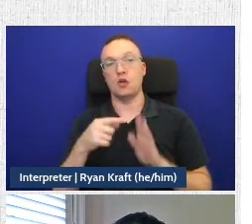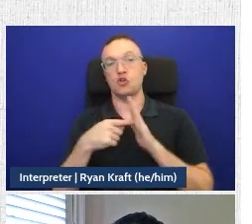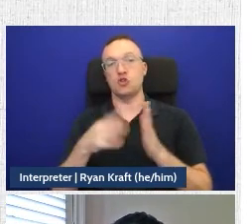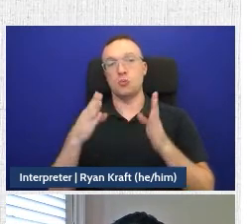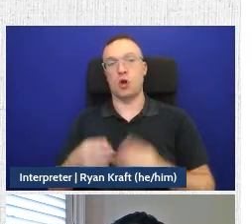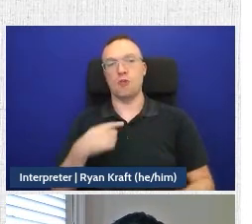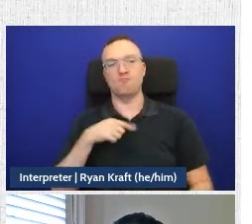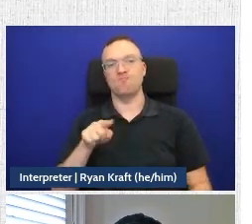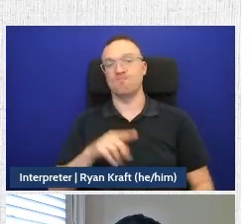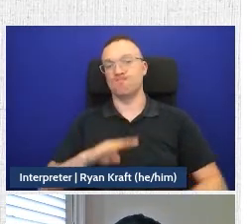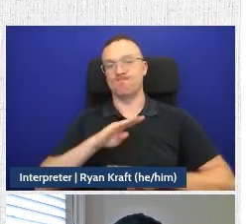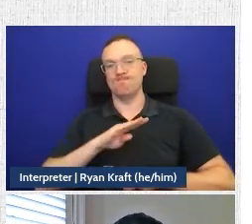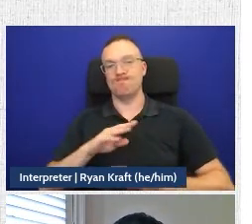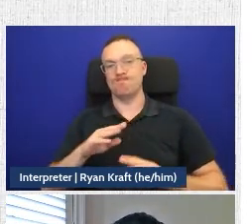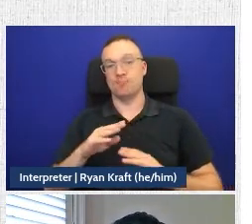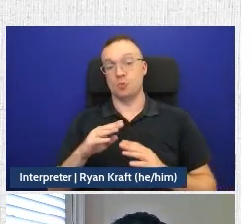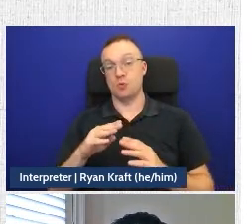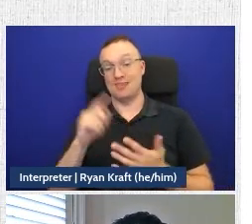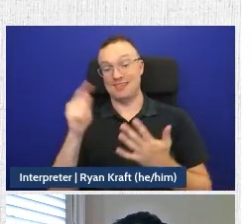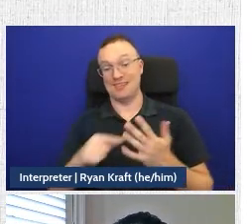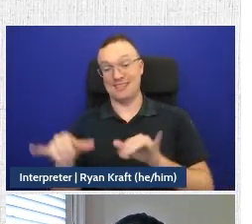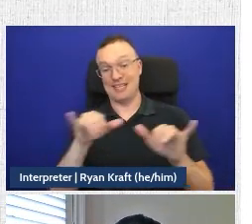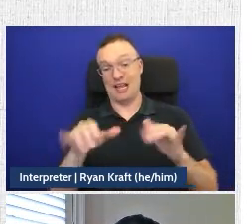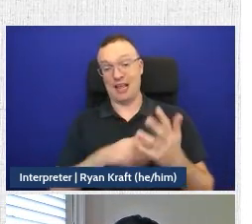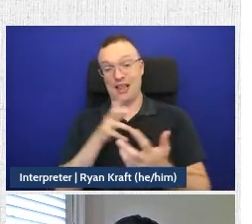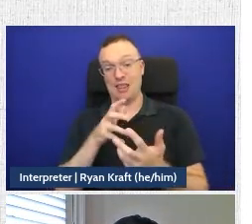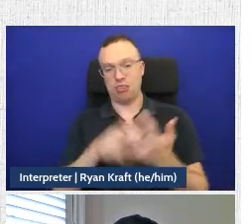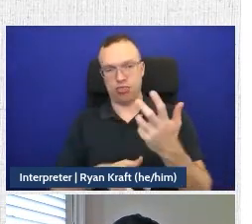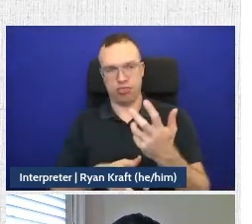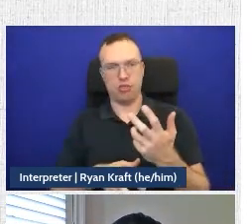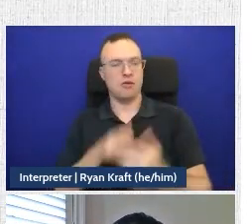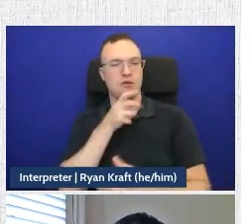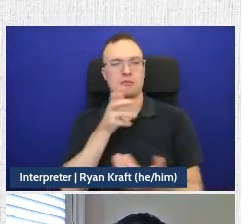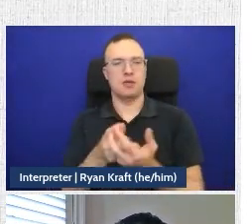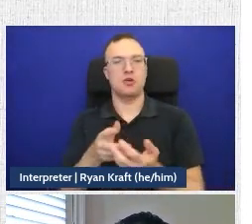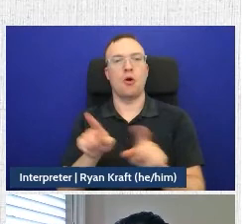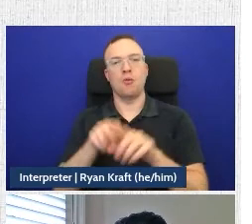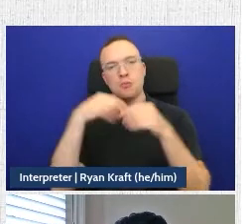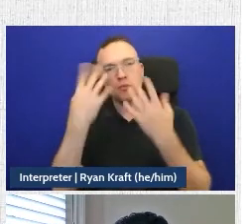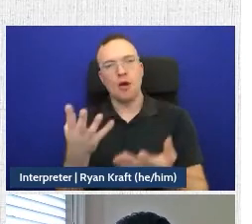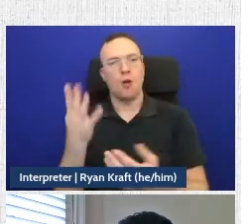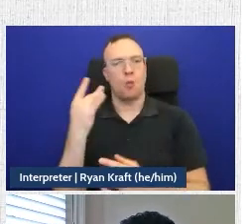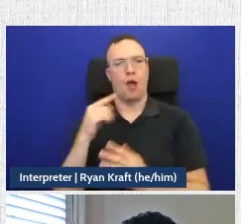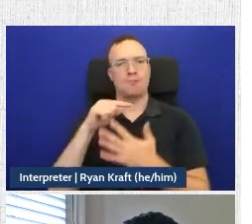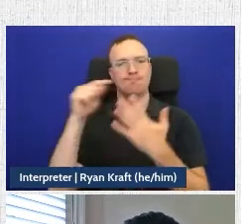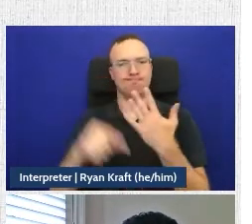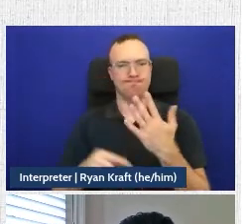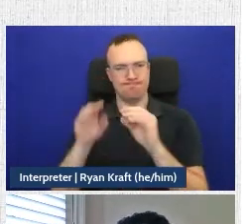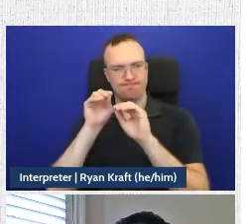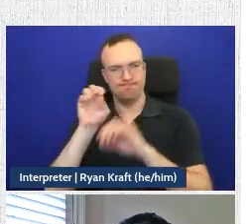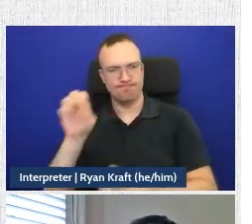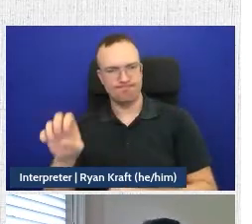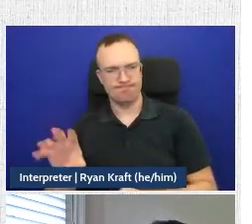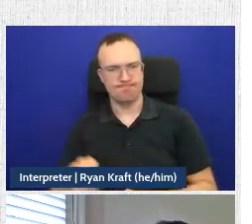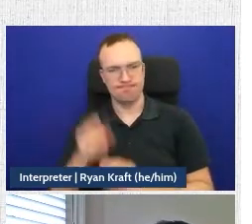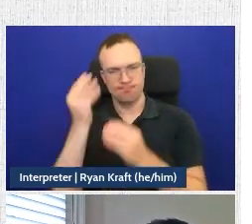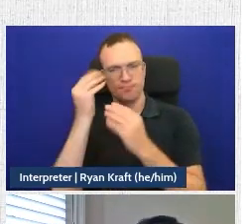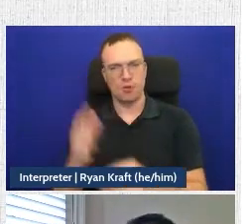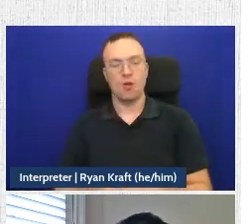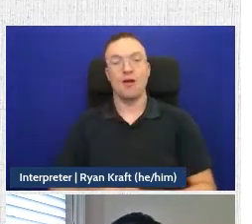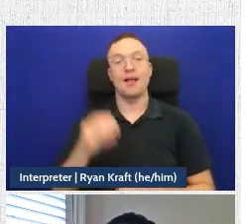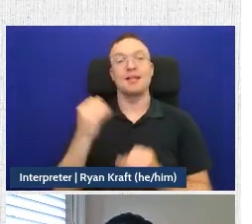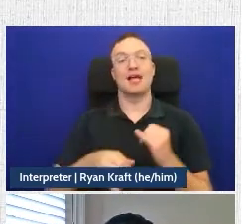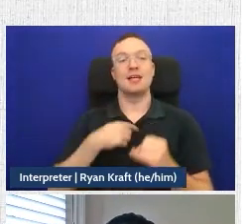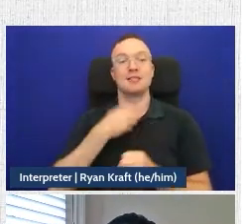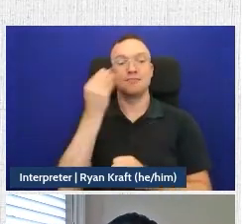do not meet the eligibility criteria for compensation, and it'll also give them the reasons for being ineligible. A final note that I would just like to